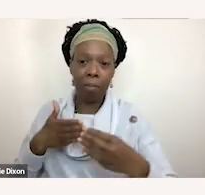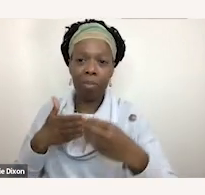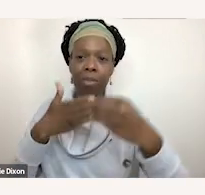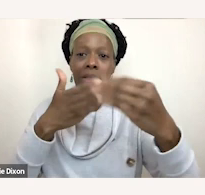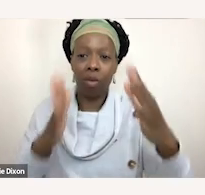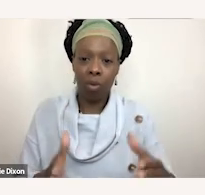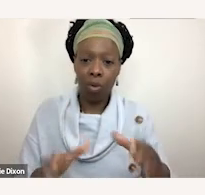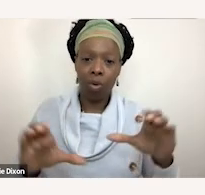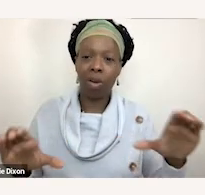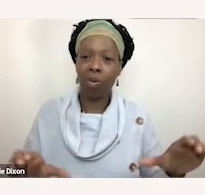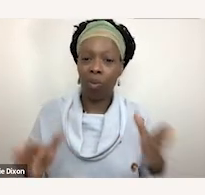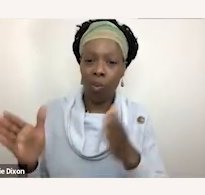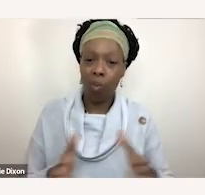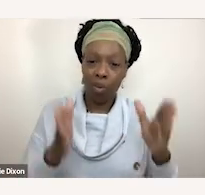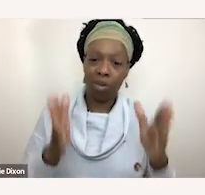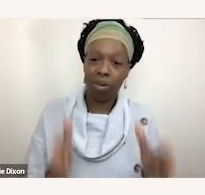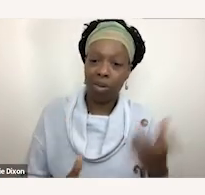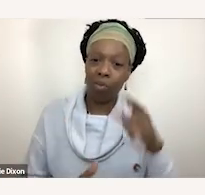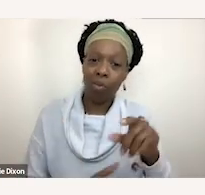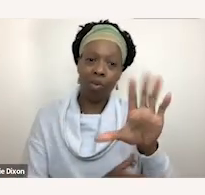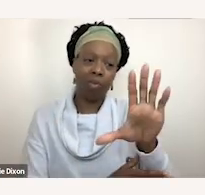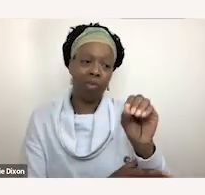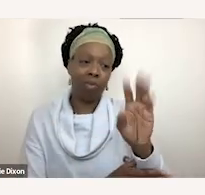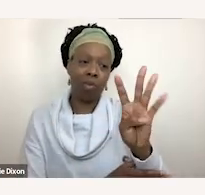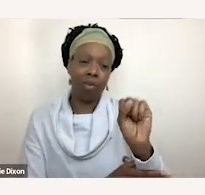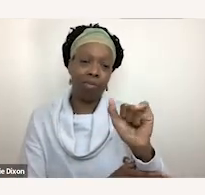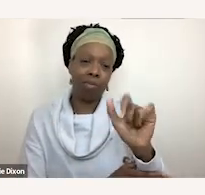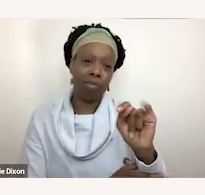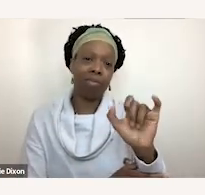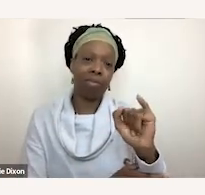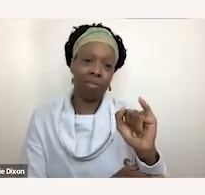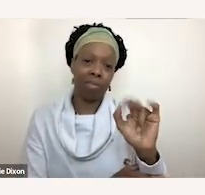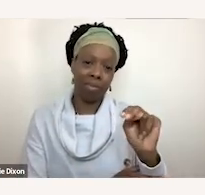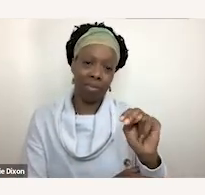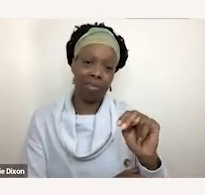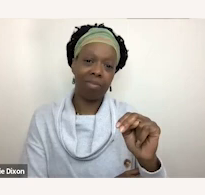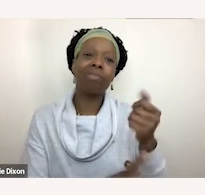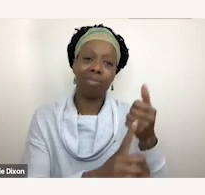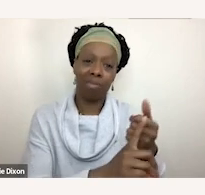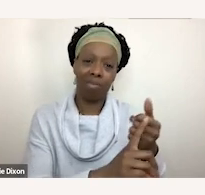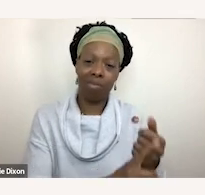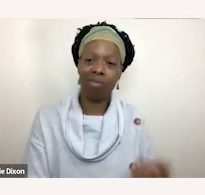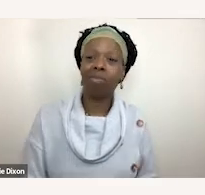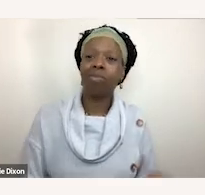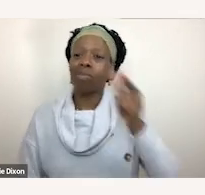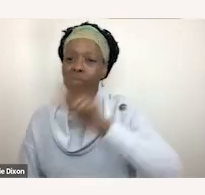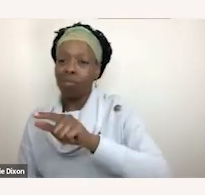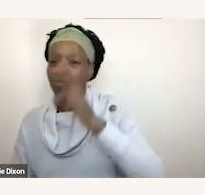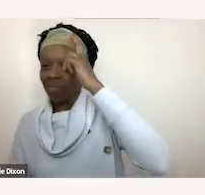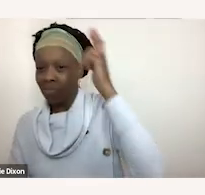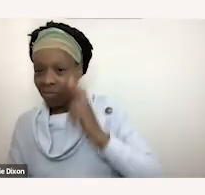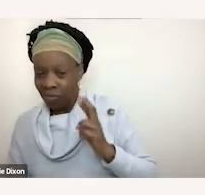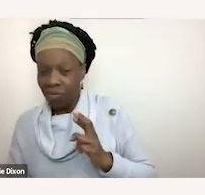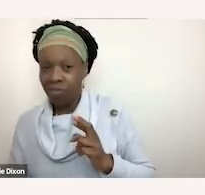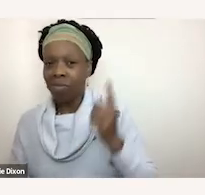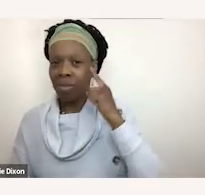sit-in itself so i think as you can hopefully probably see that